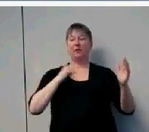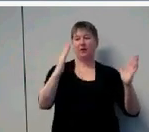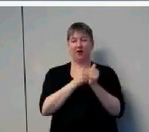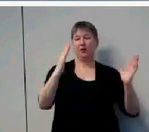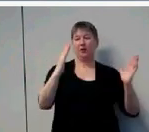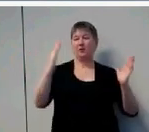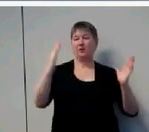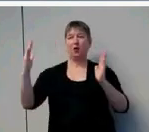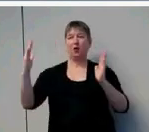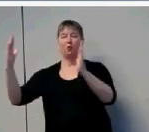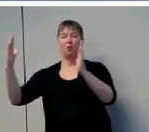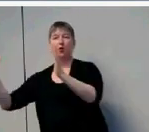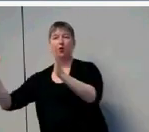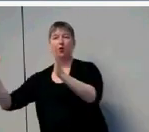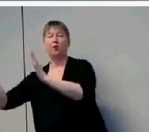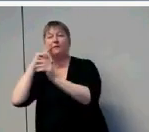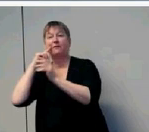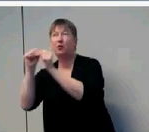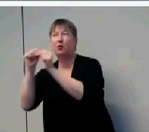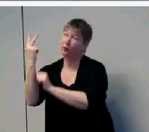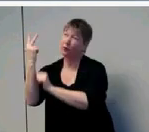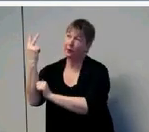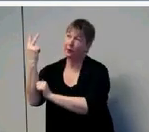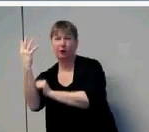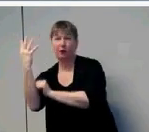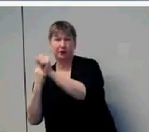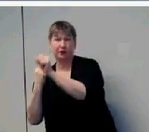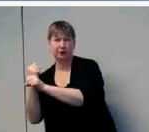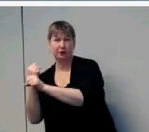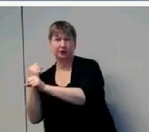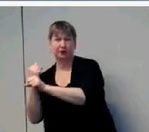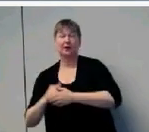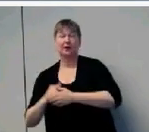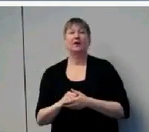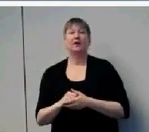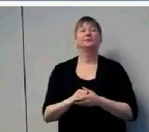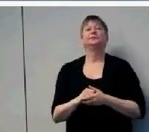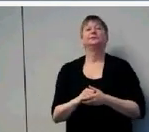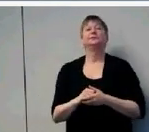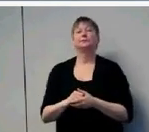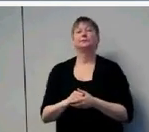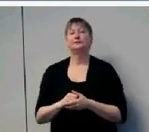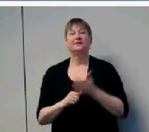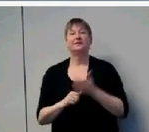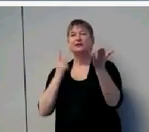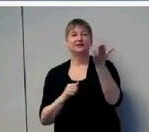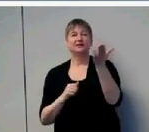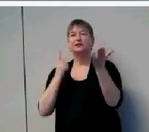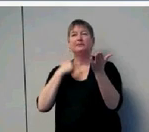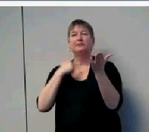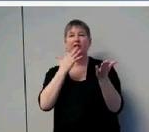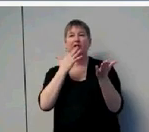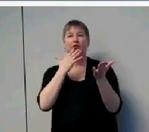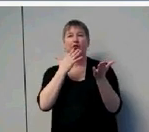to four years. So let me show you here by illustrating it. So if a child entered at 24 months,